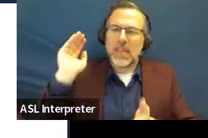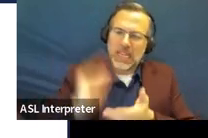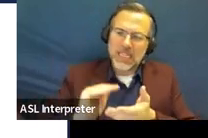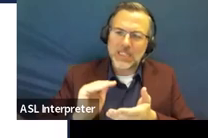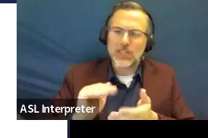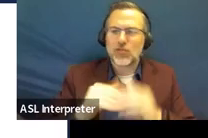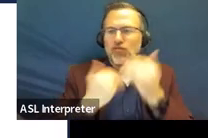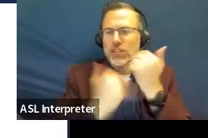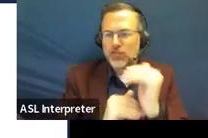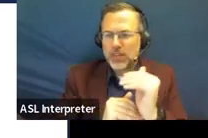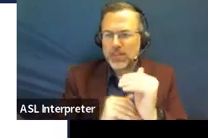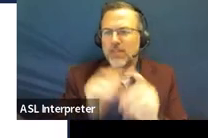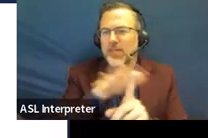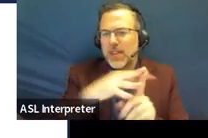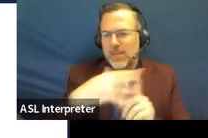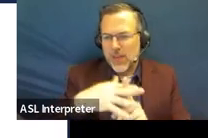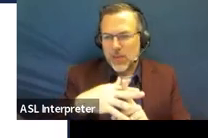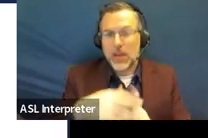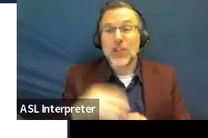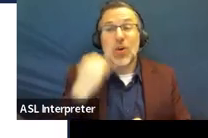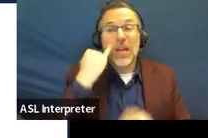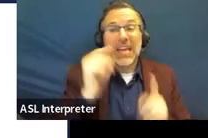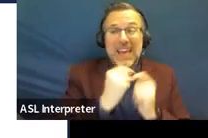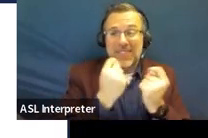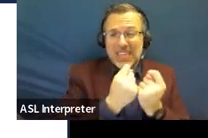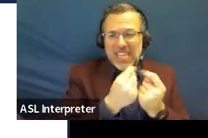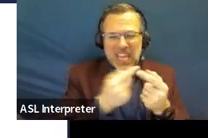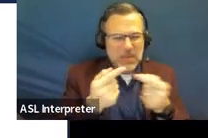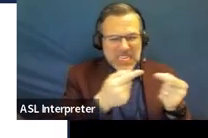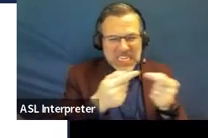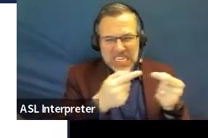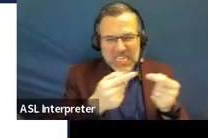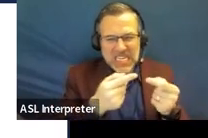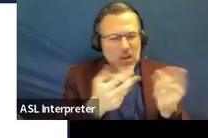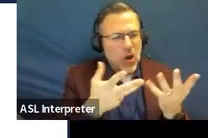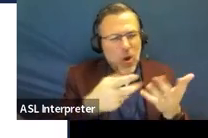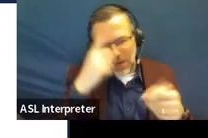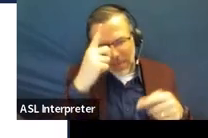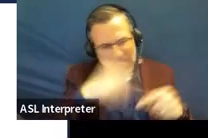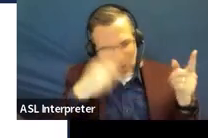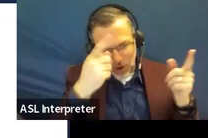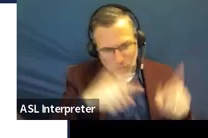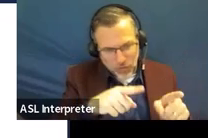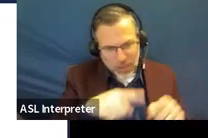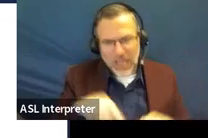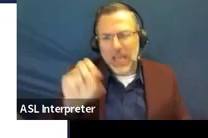ultimate responsibility if the team cannot come to a consensus, they're the ones that would make that decision.